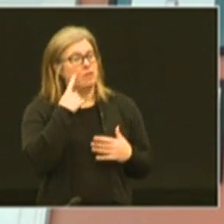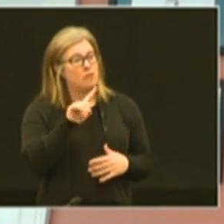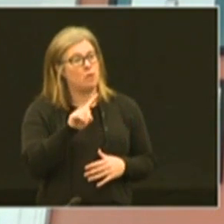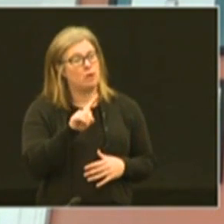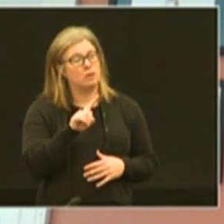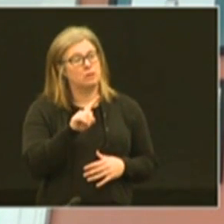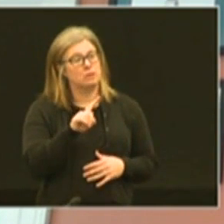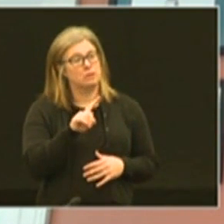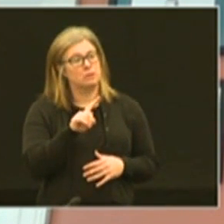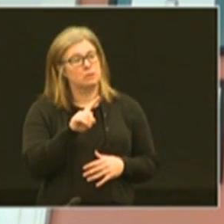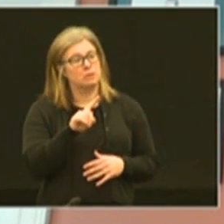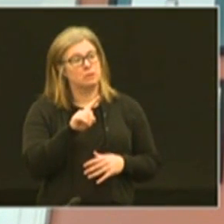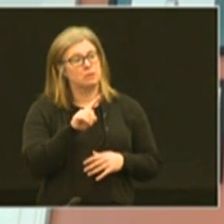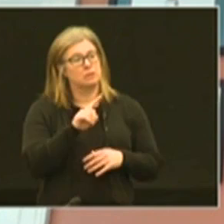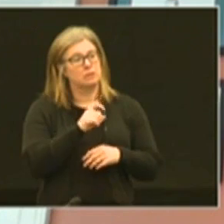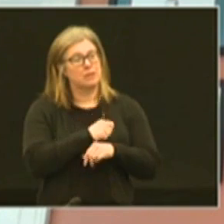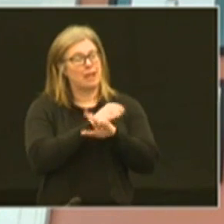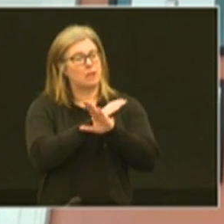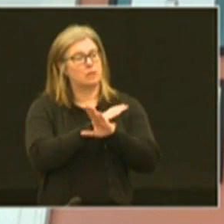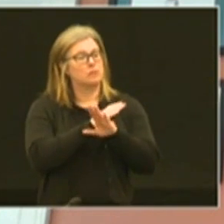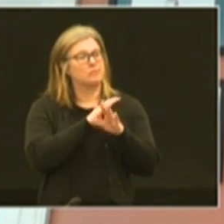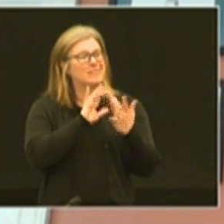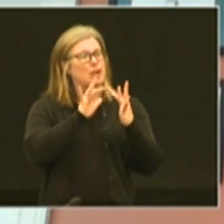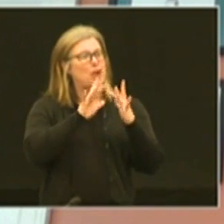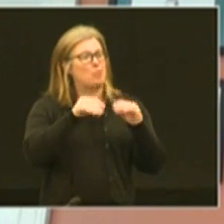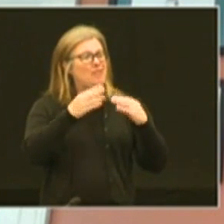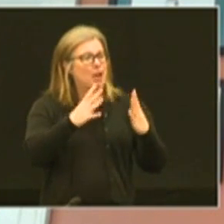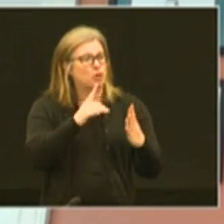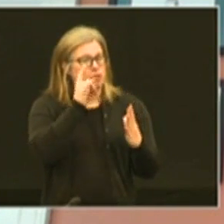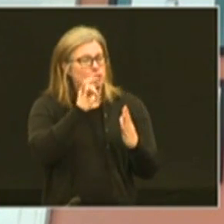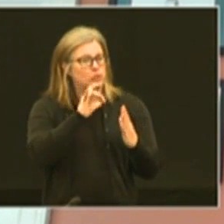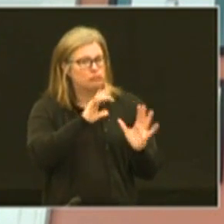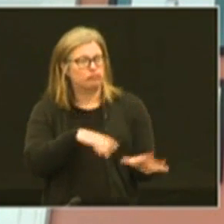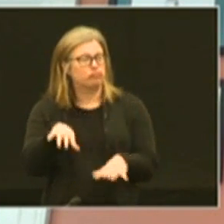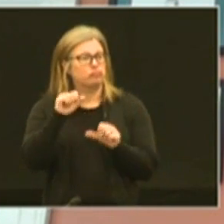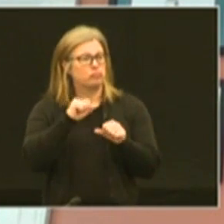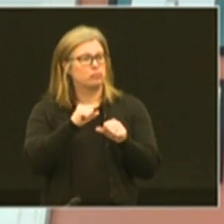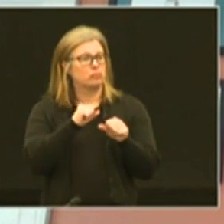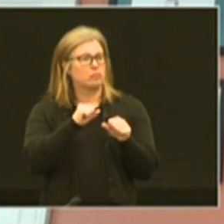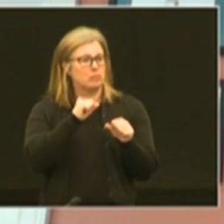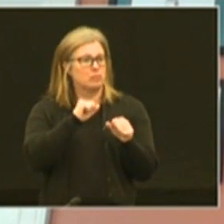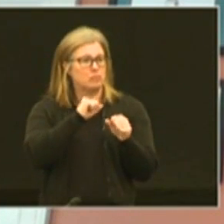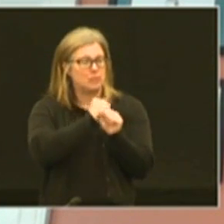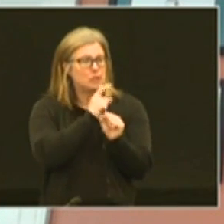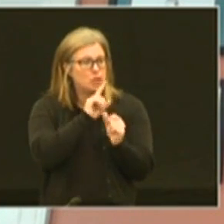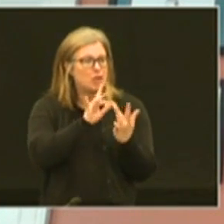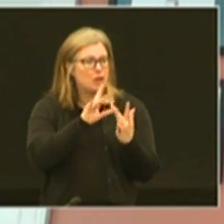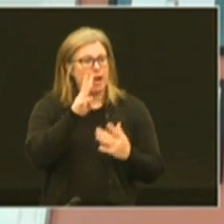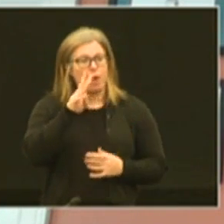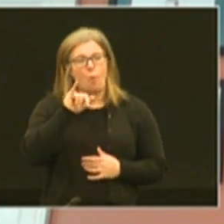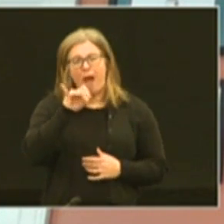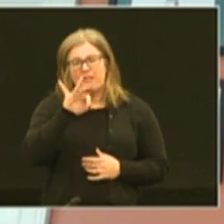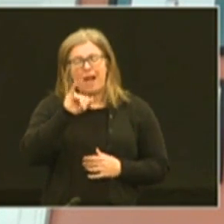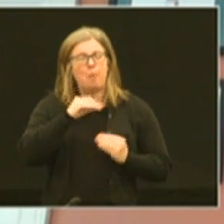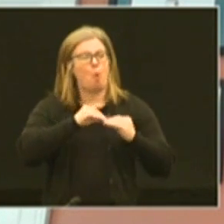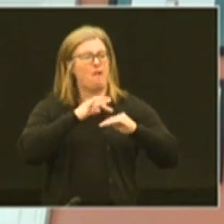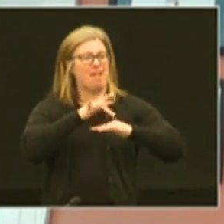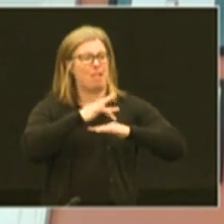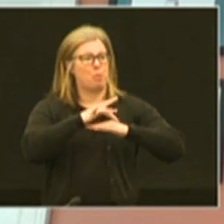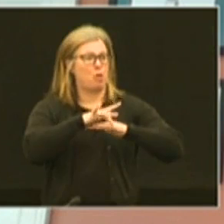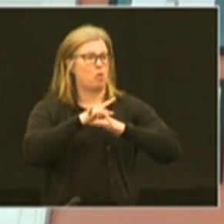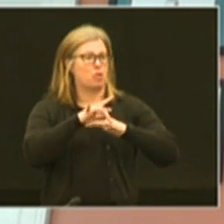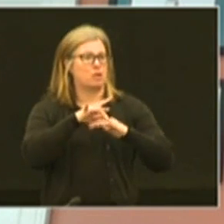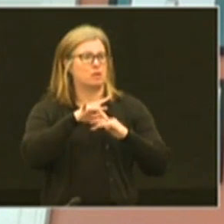our telecommunications providers who have stepped up and helped make internet Wi-Fi more available